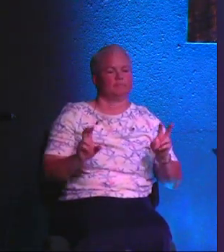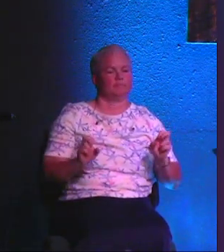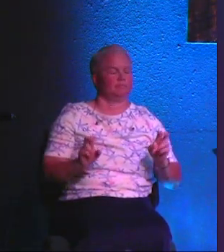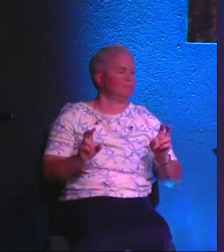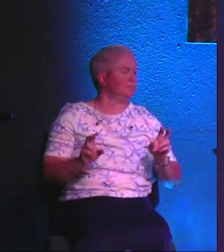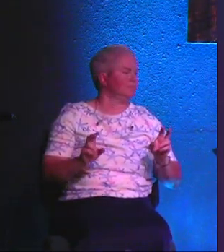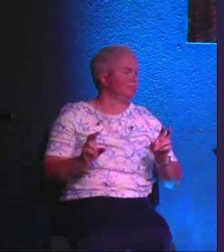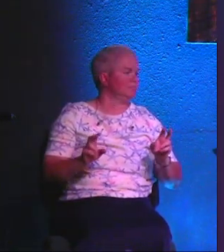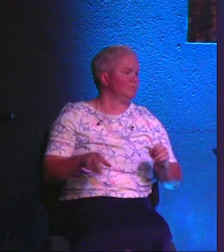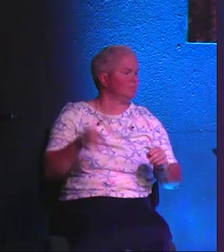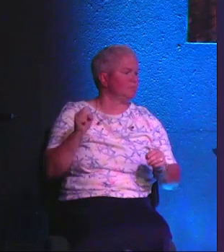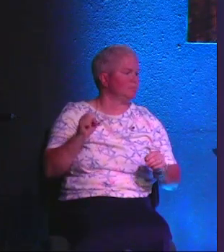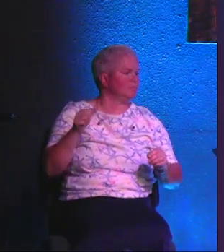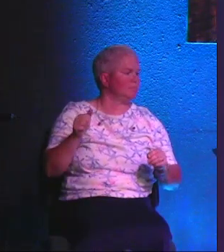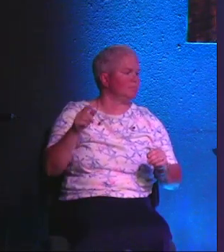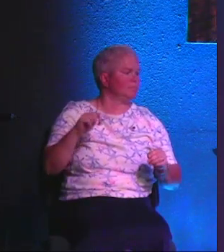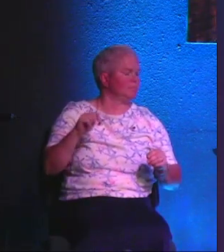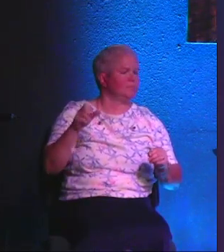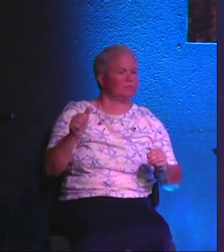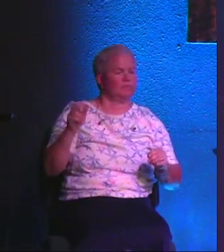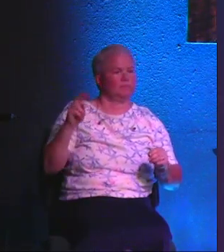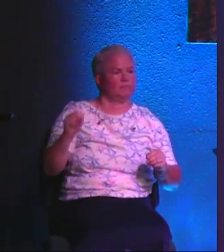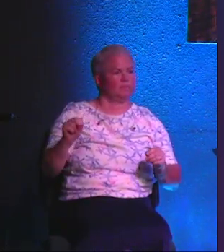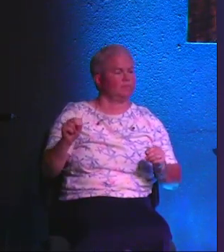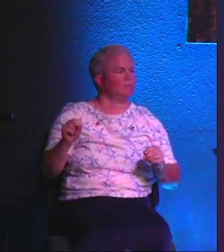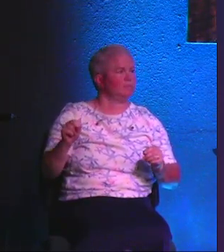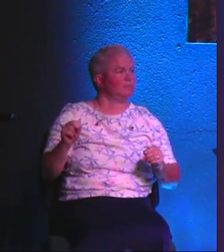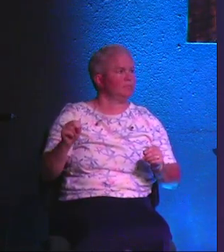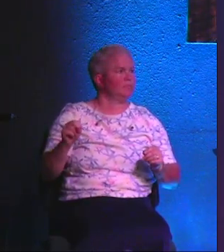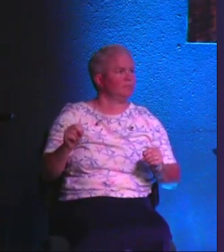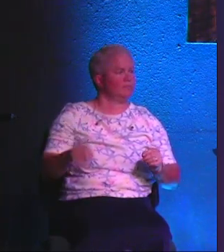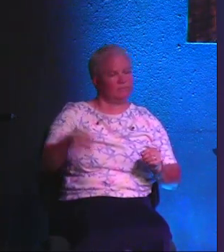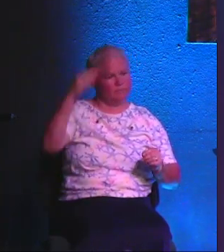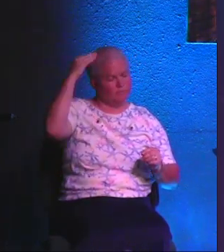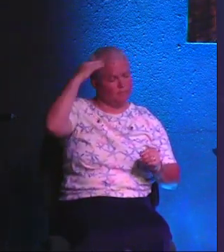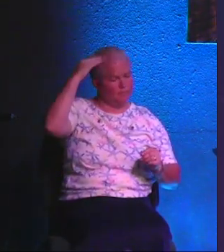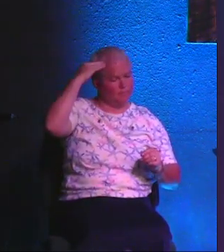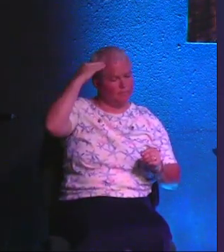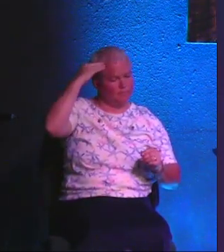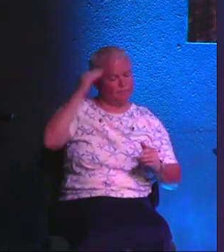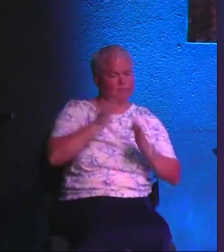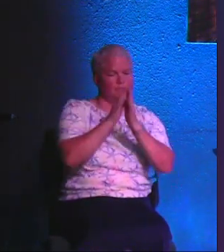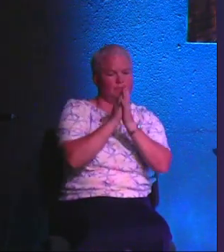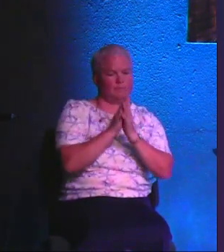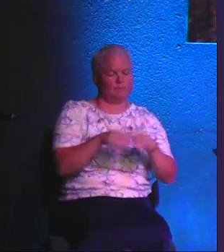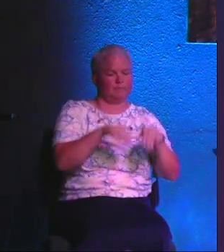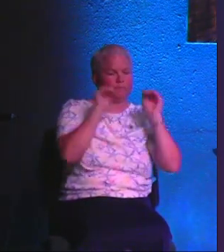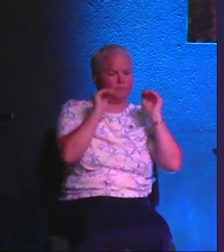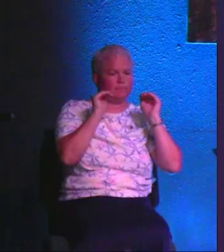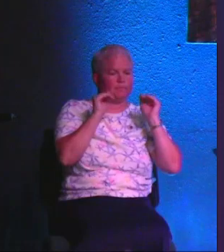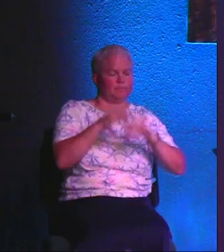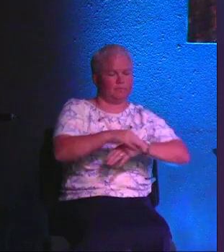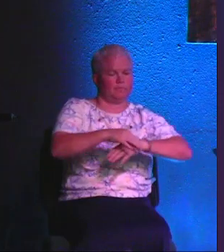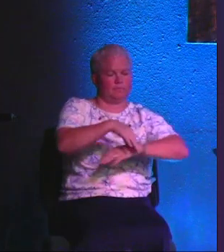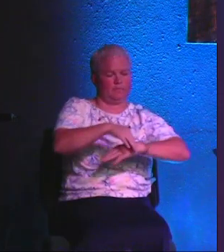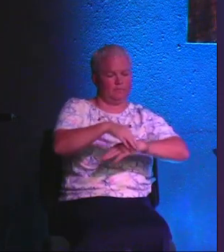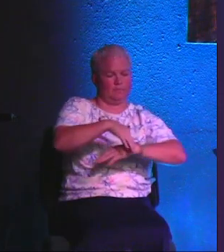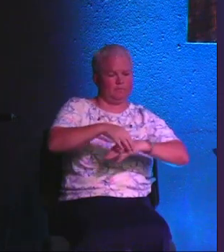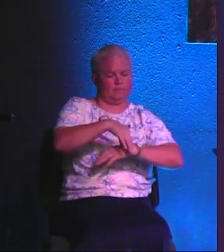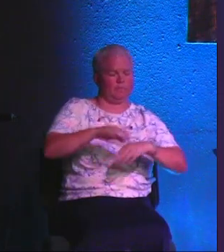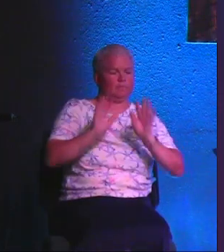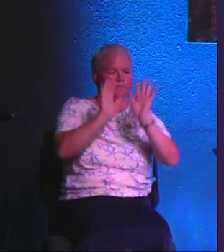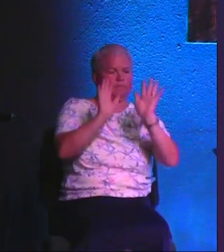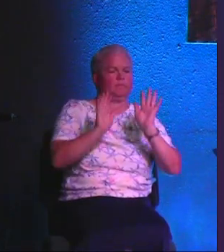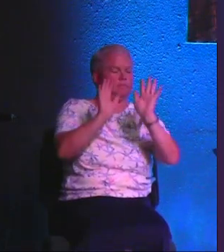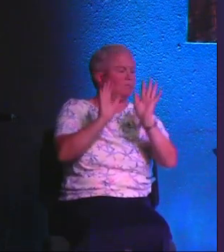demons including Satan himself. But He's also the head. He is supreme over all earthly powers.